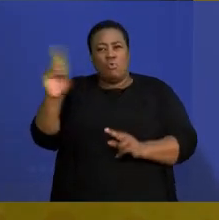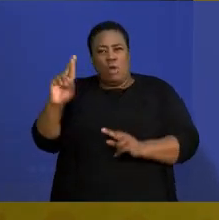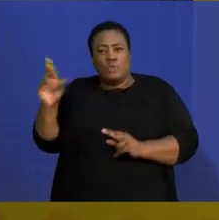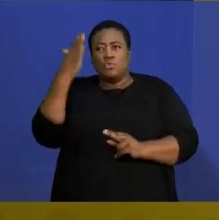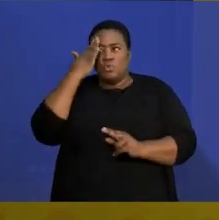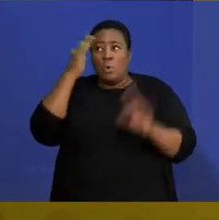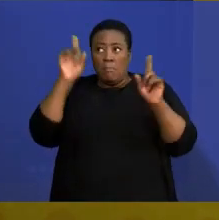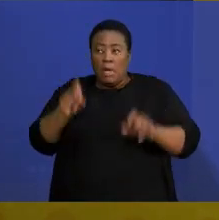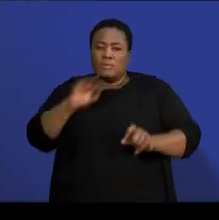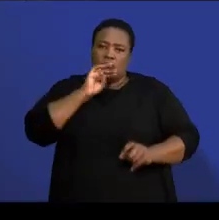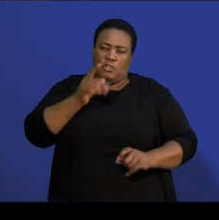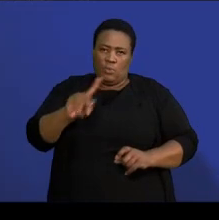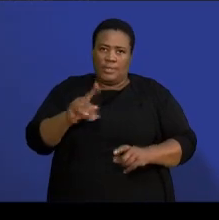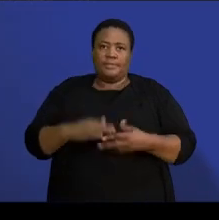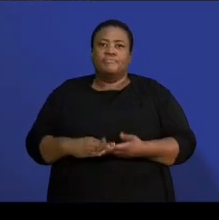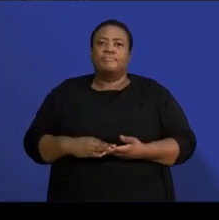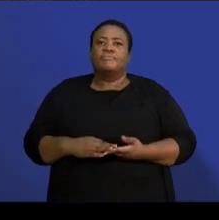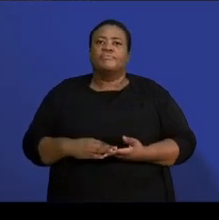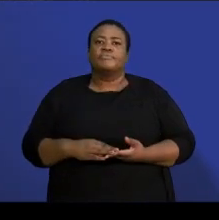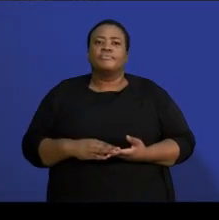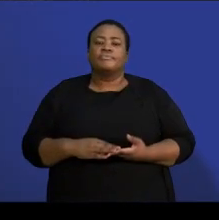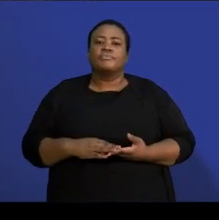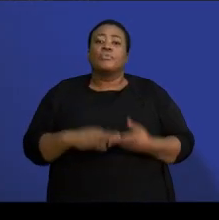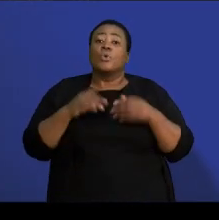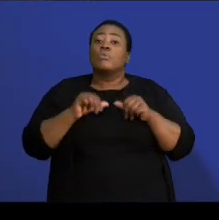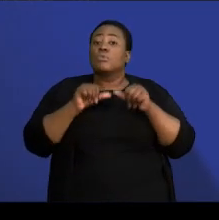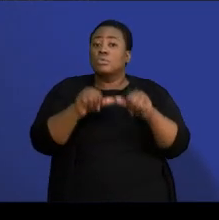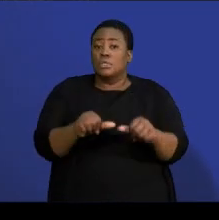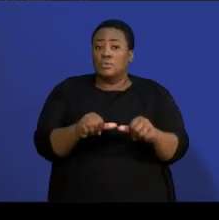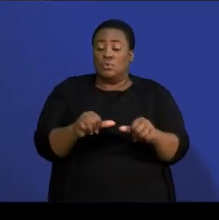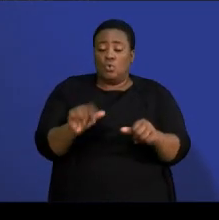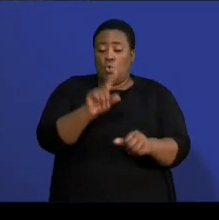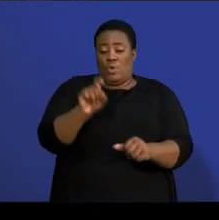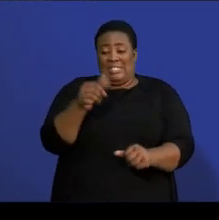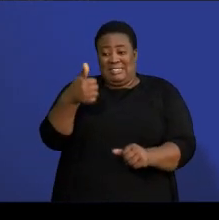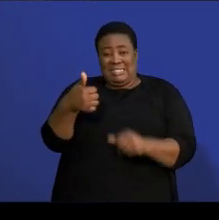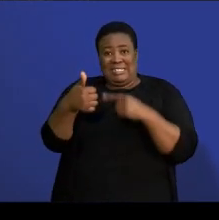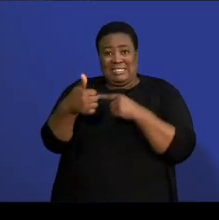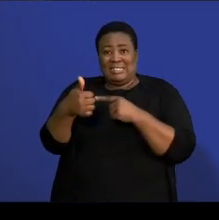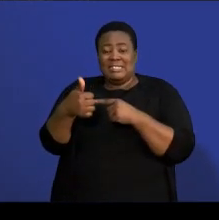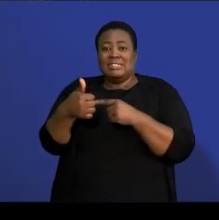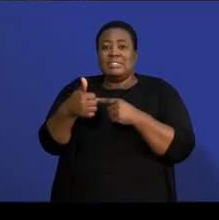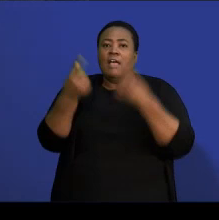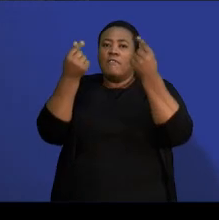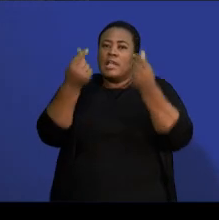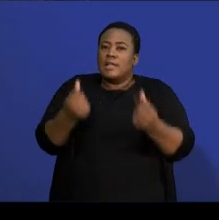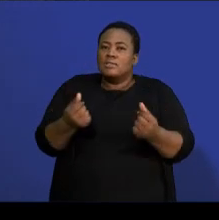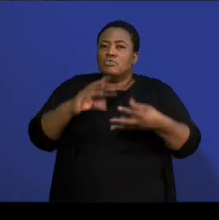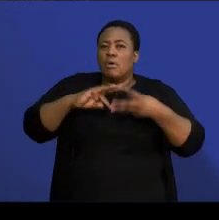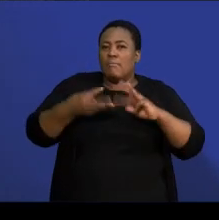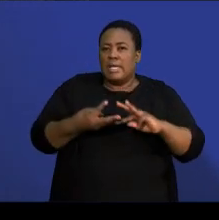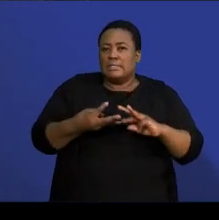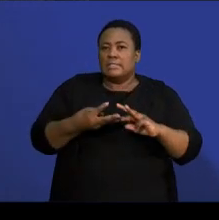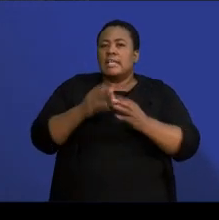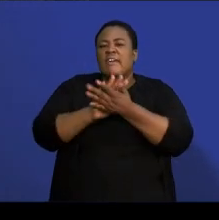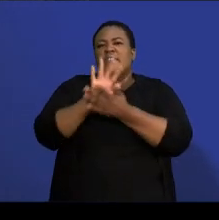And then if we move on to also question 6, we're looking at financial maths, which is 15